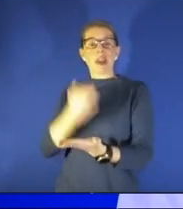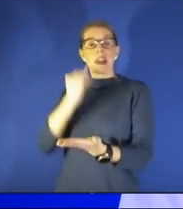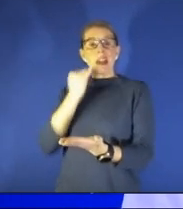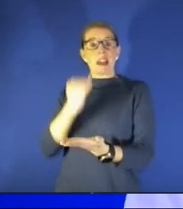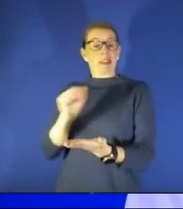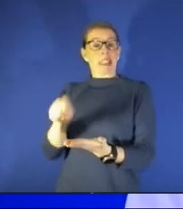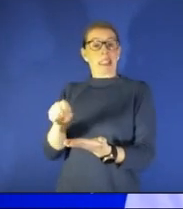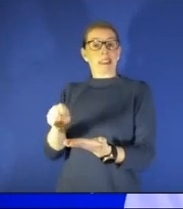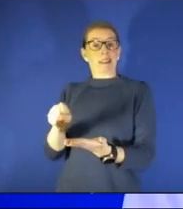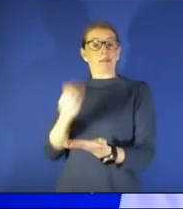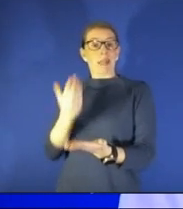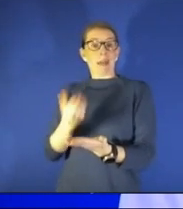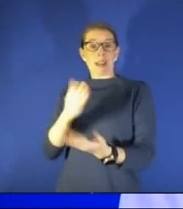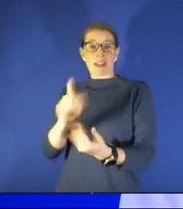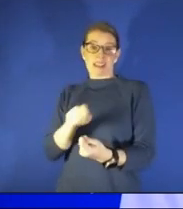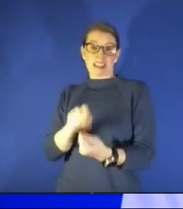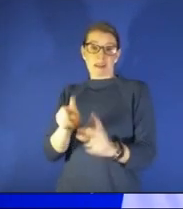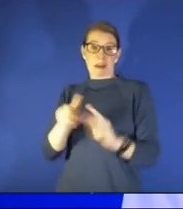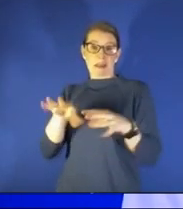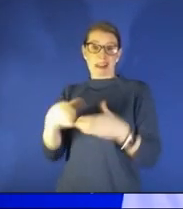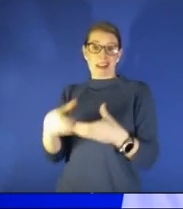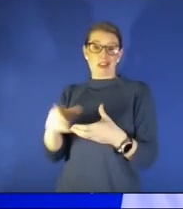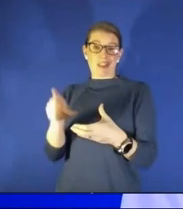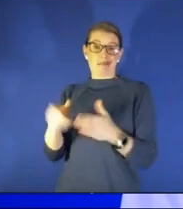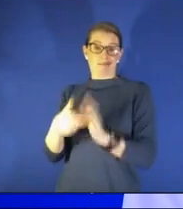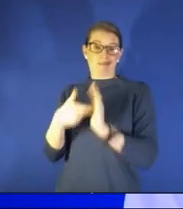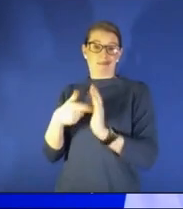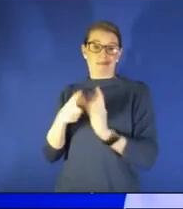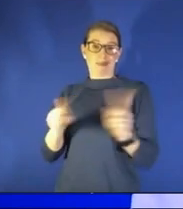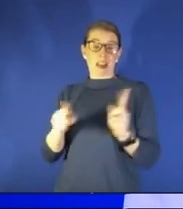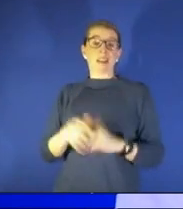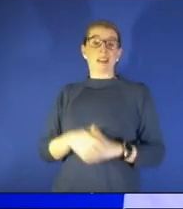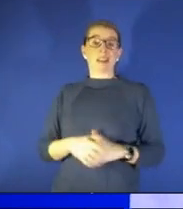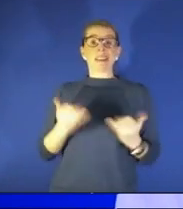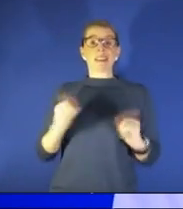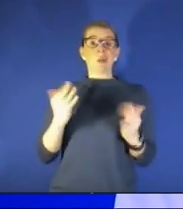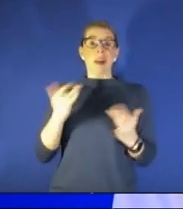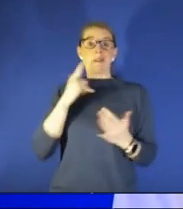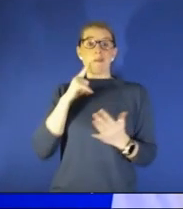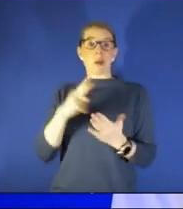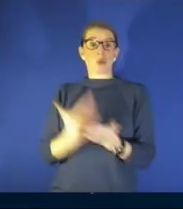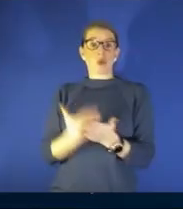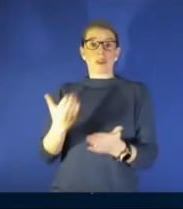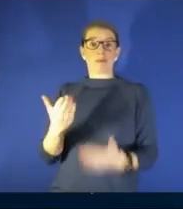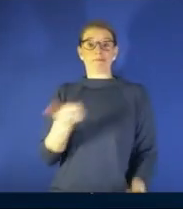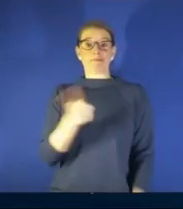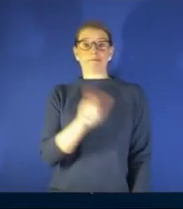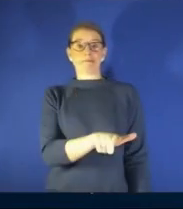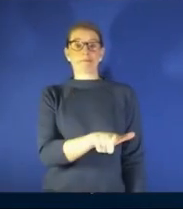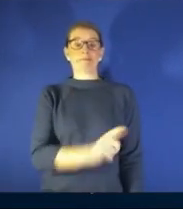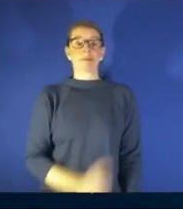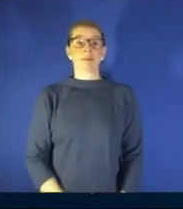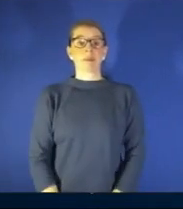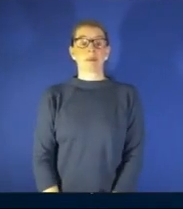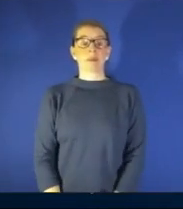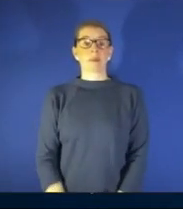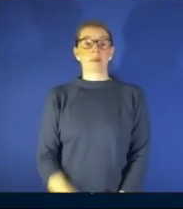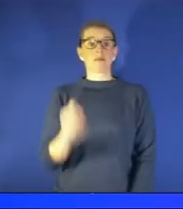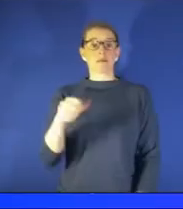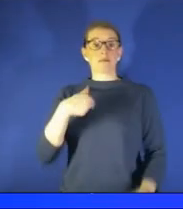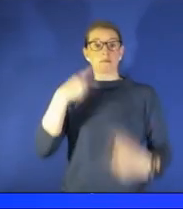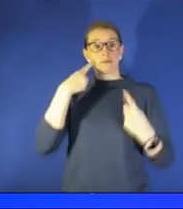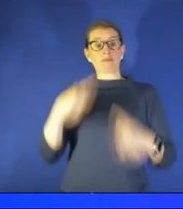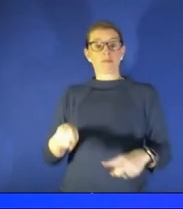for certain populations but i think we are still waiting for all that and i'll kind of defer to dr shoemaker yeah i agree with dr hawkins and i